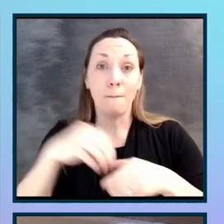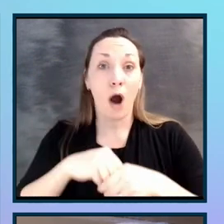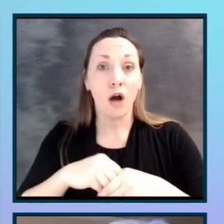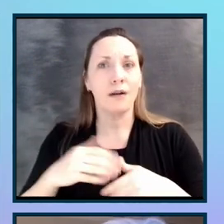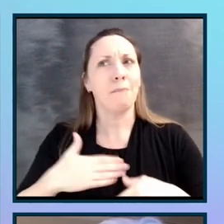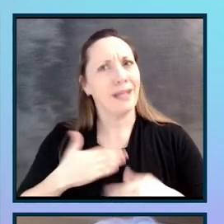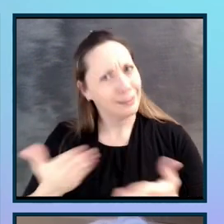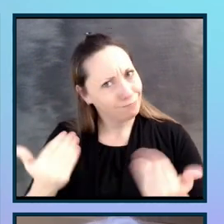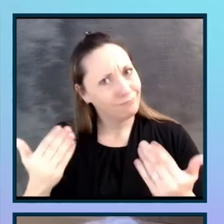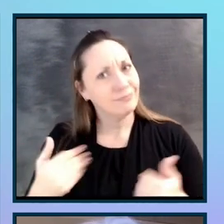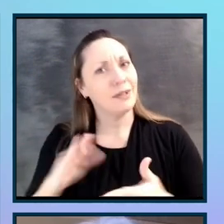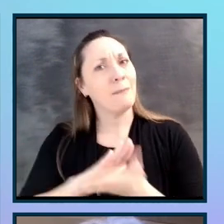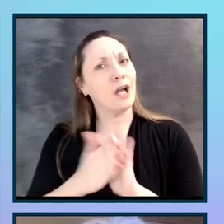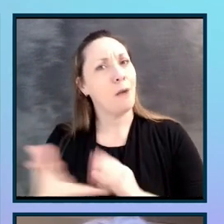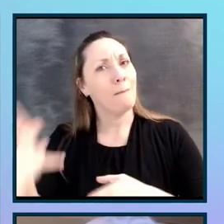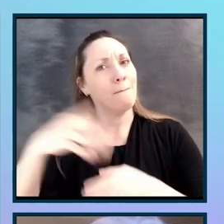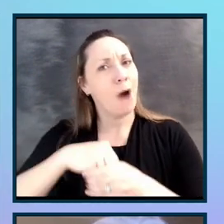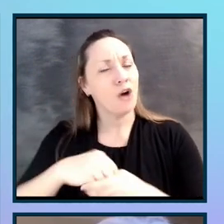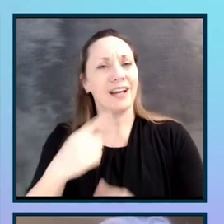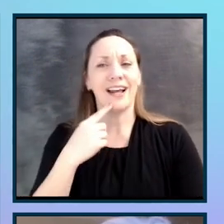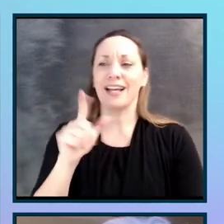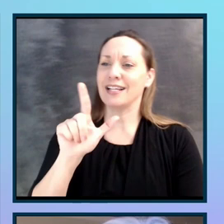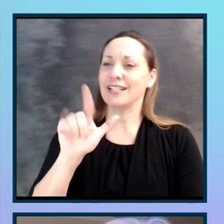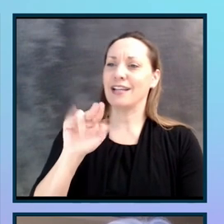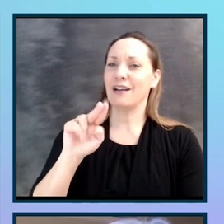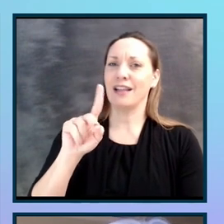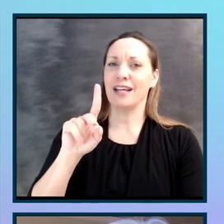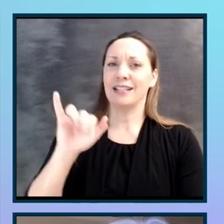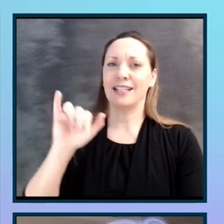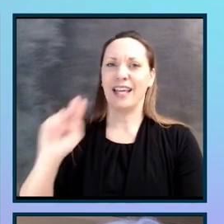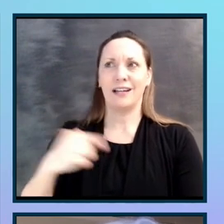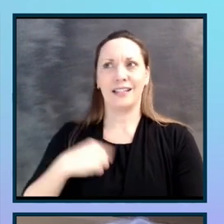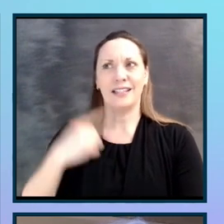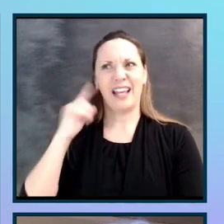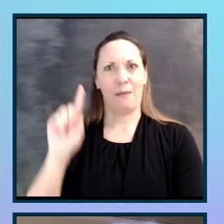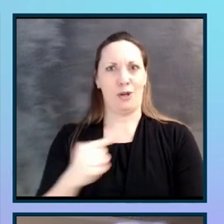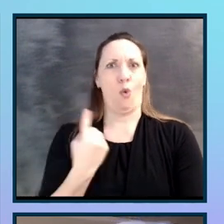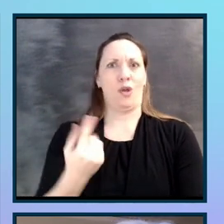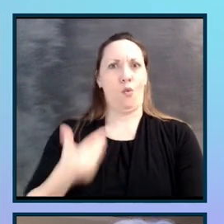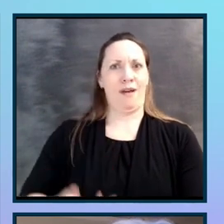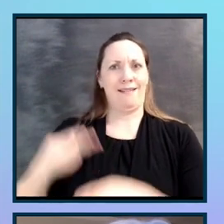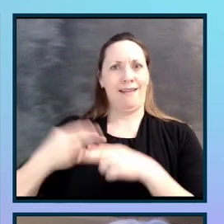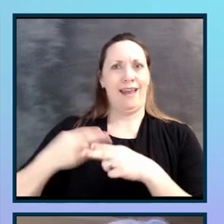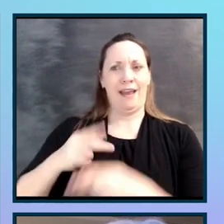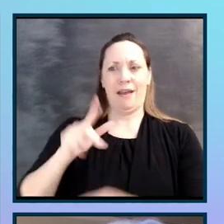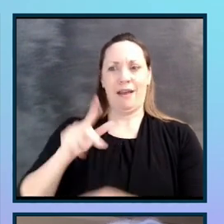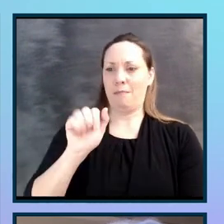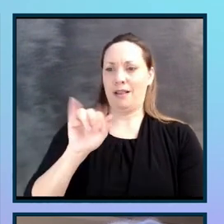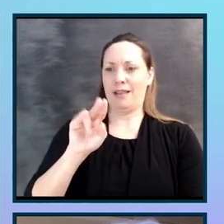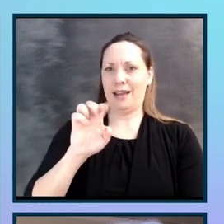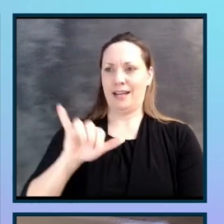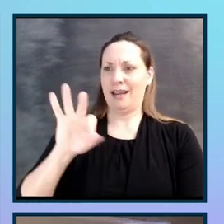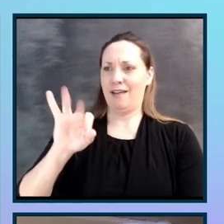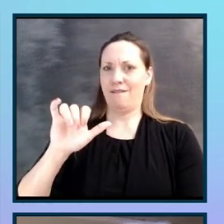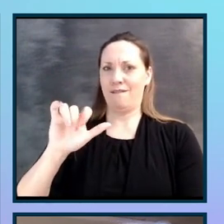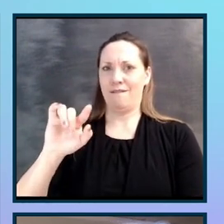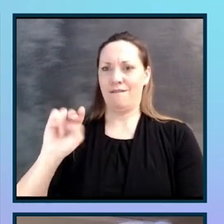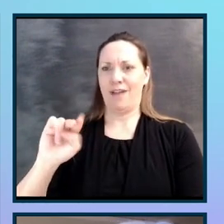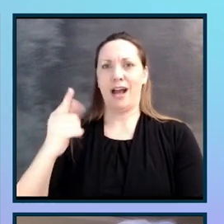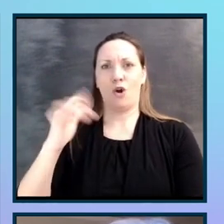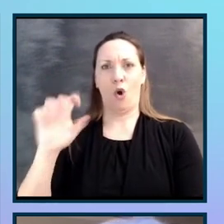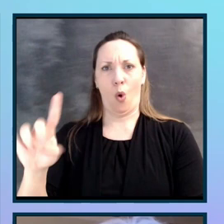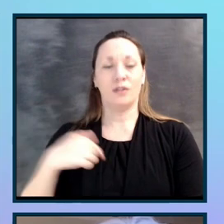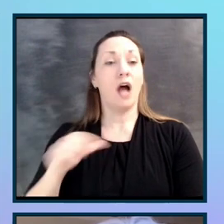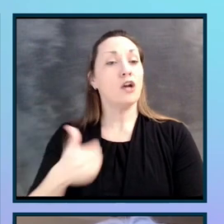And I say LinkedIn up here because luckily I seem to be the only Lainey Feingold on LinkedIn. The only other thing to mention on the title slide is